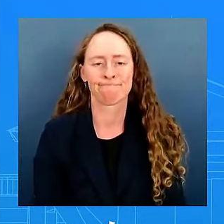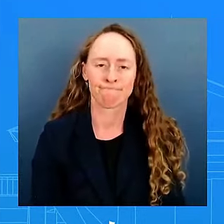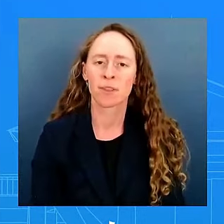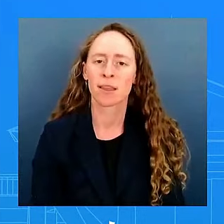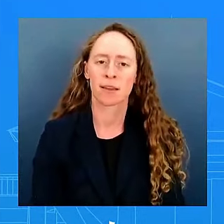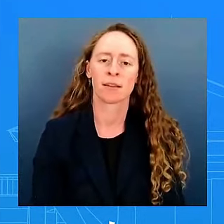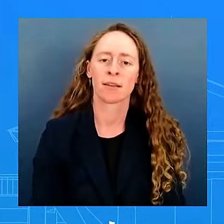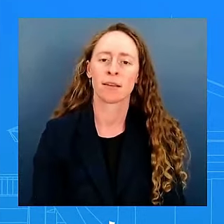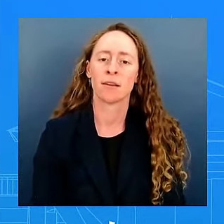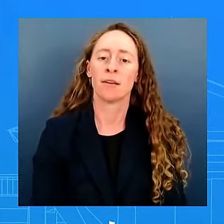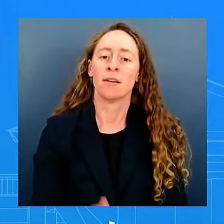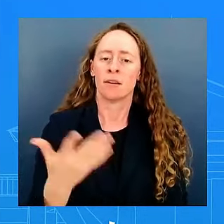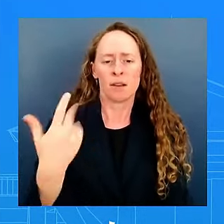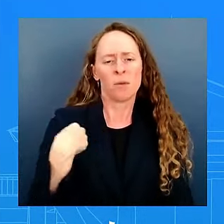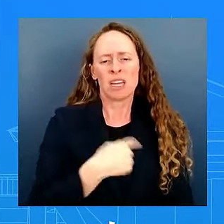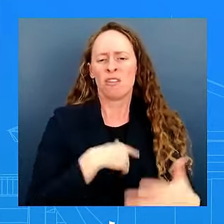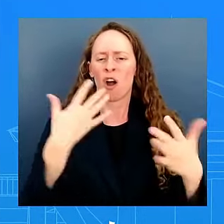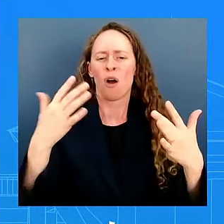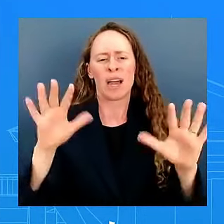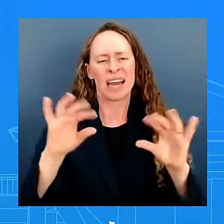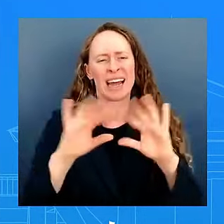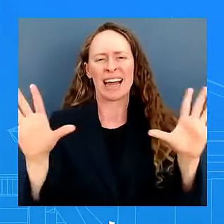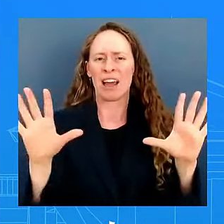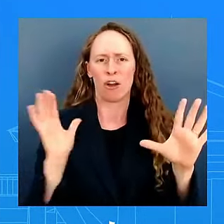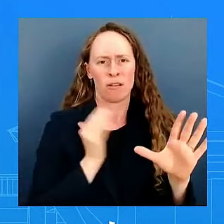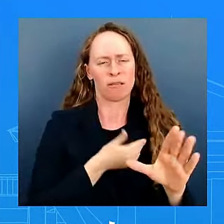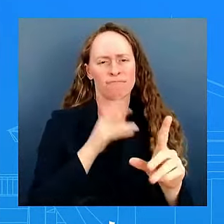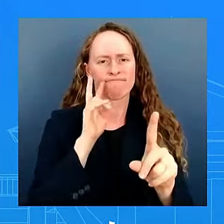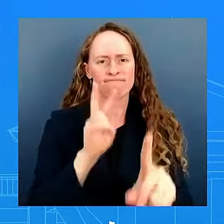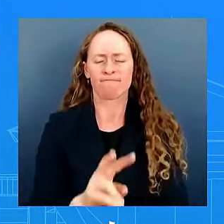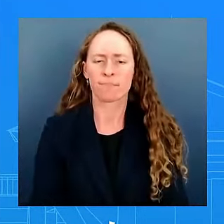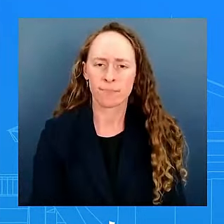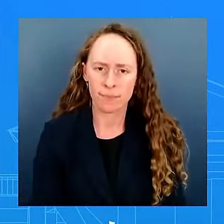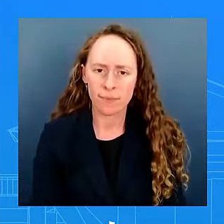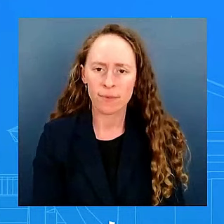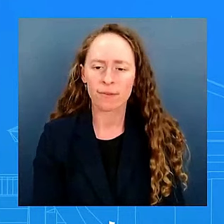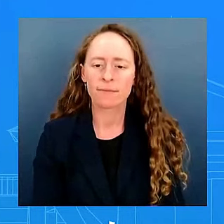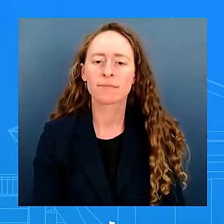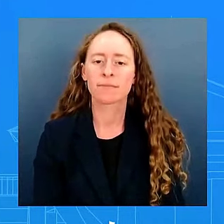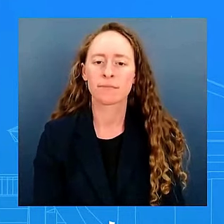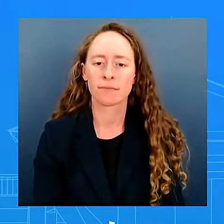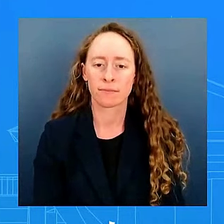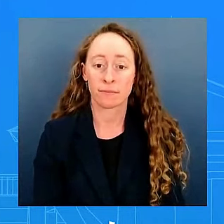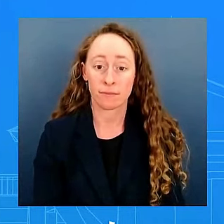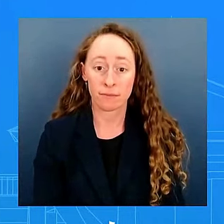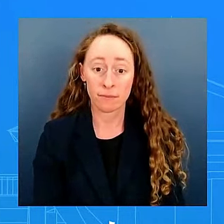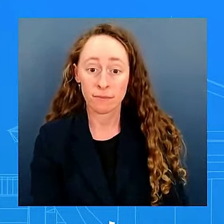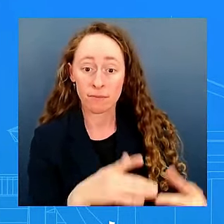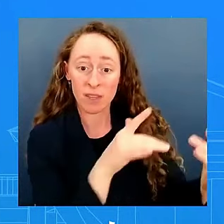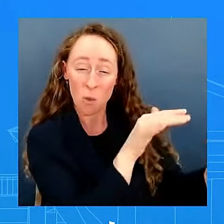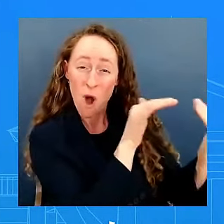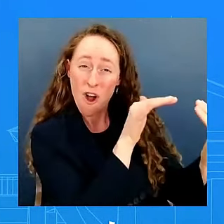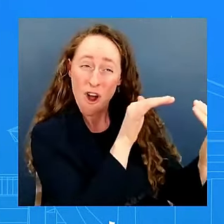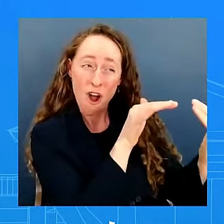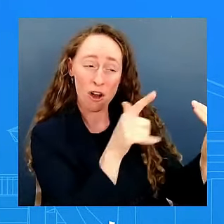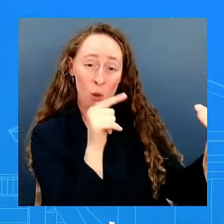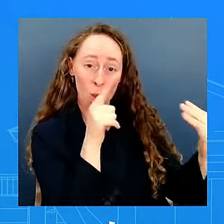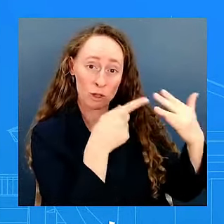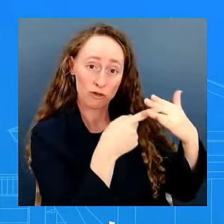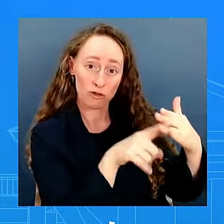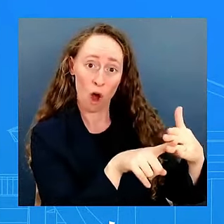then when also asked we're going to also be very clear that this war can end you're putin can end his aggression that we have seen